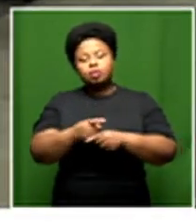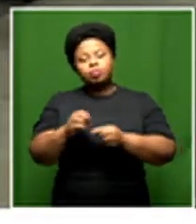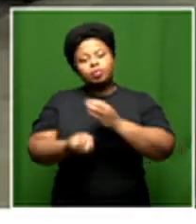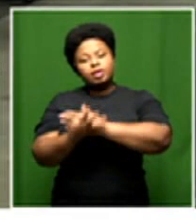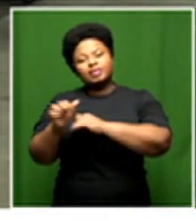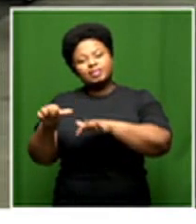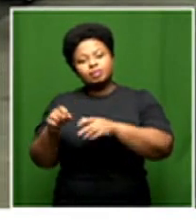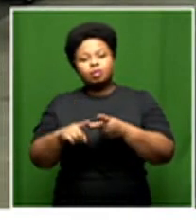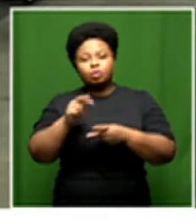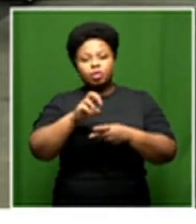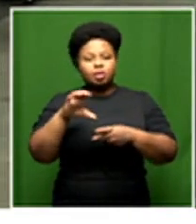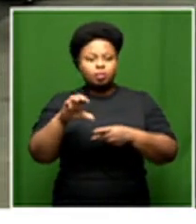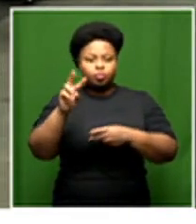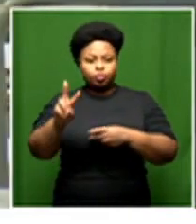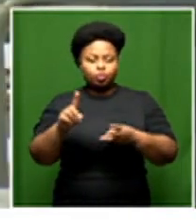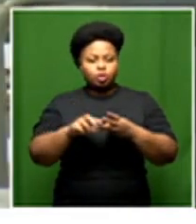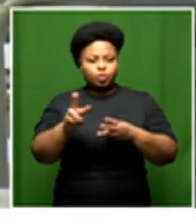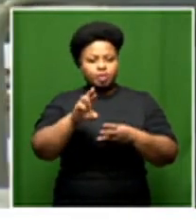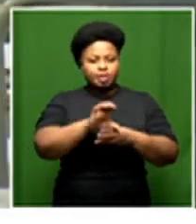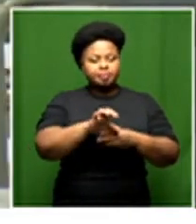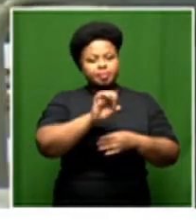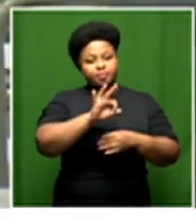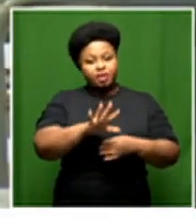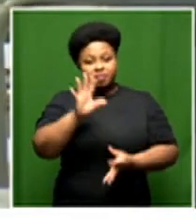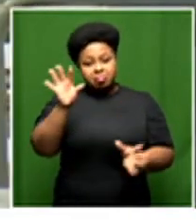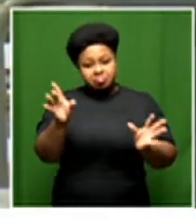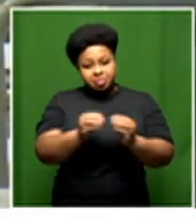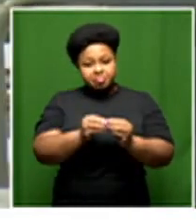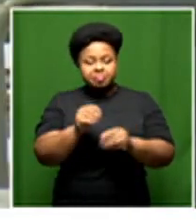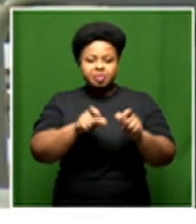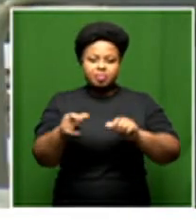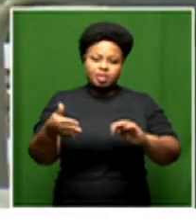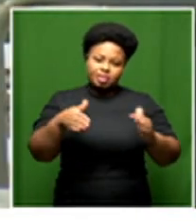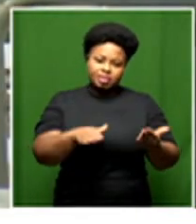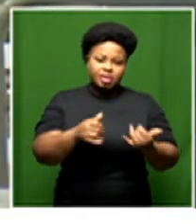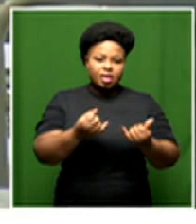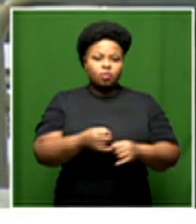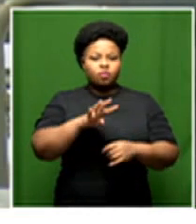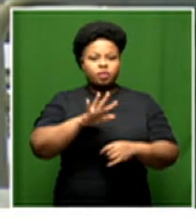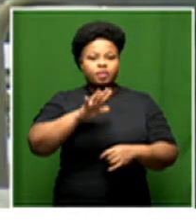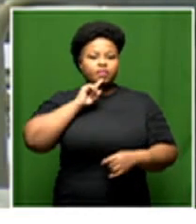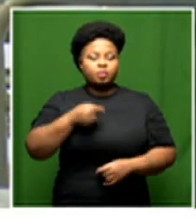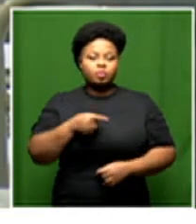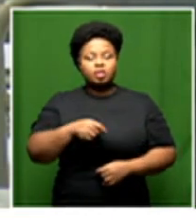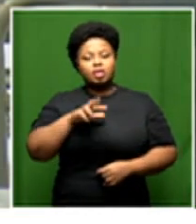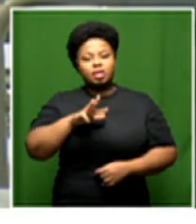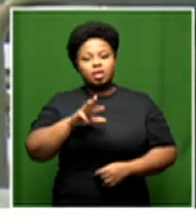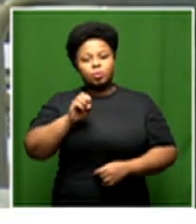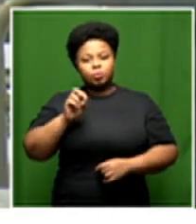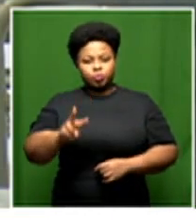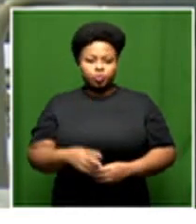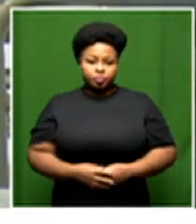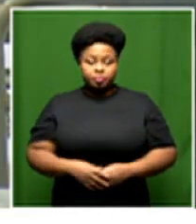16, Northern Cape, 2, and the Western Cape, 35. And this brings the total to 45,902 deaths.